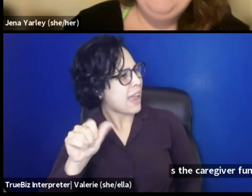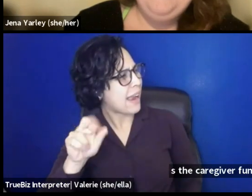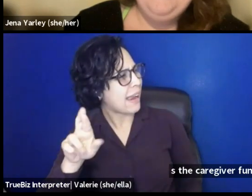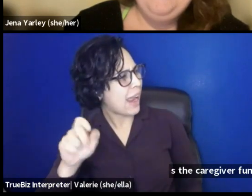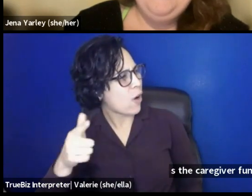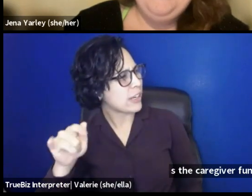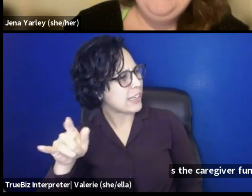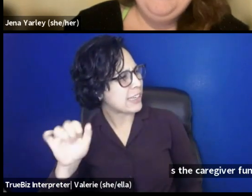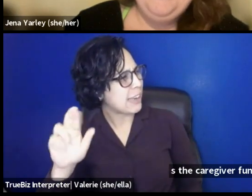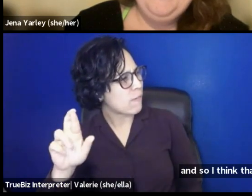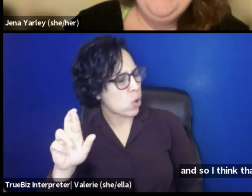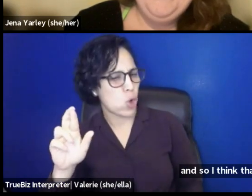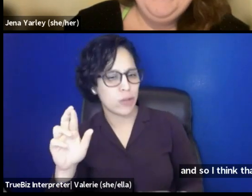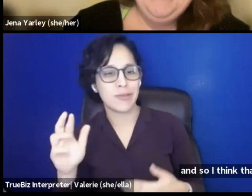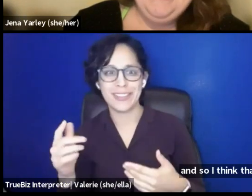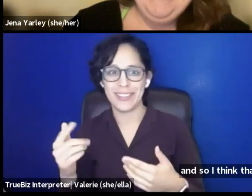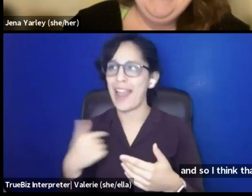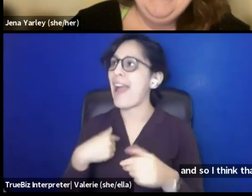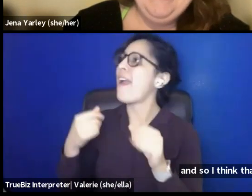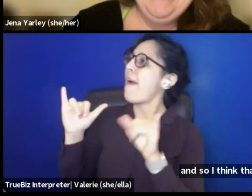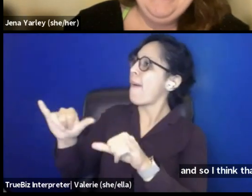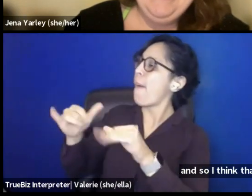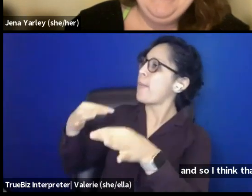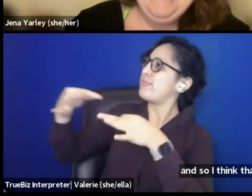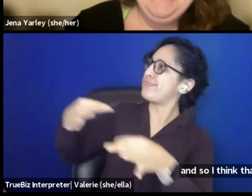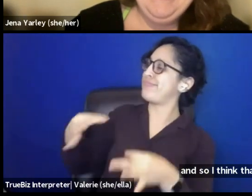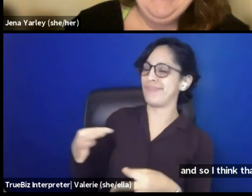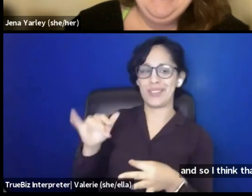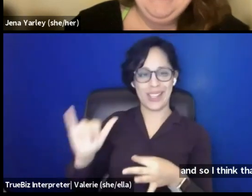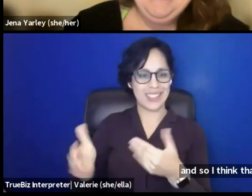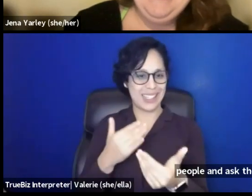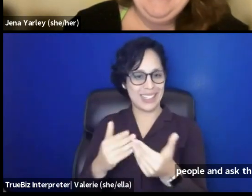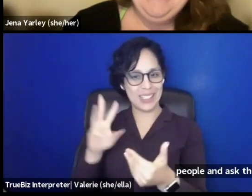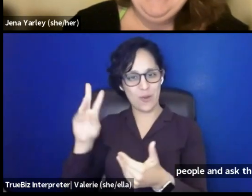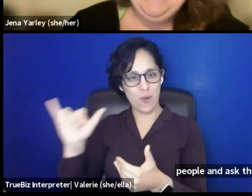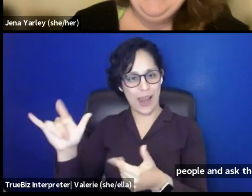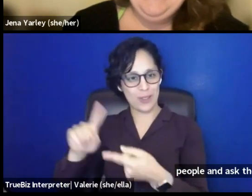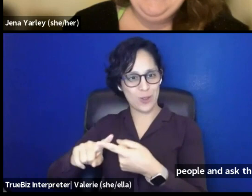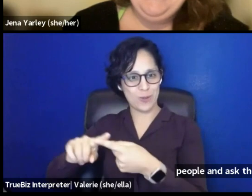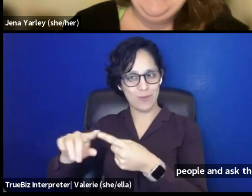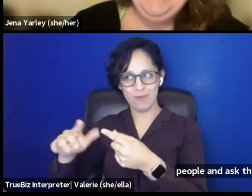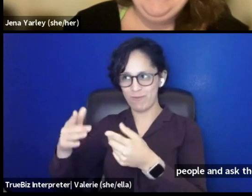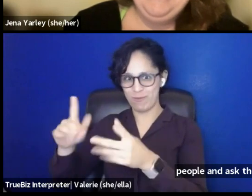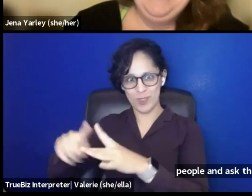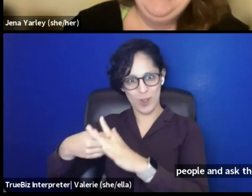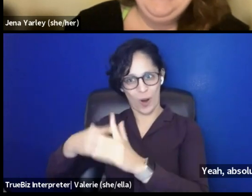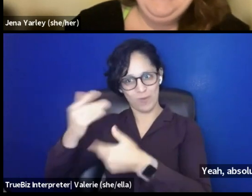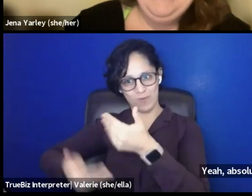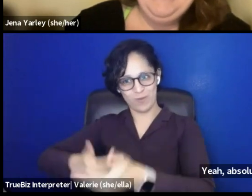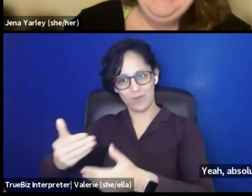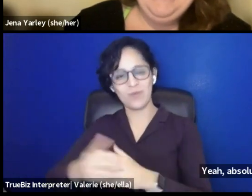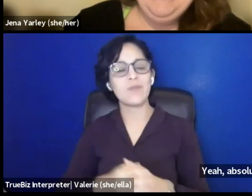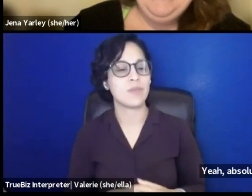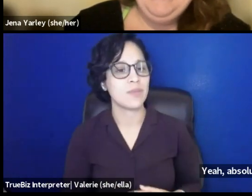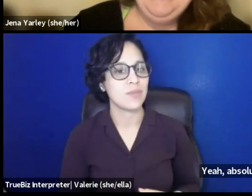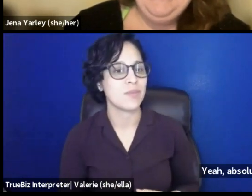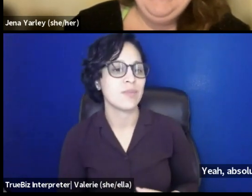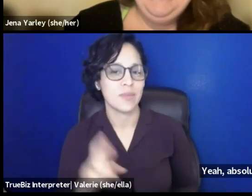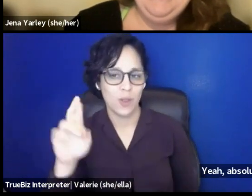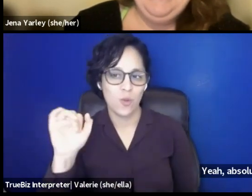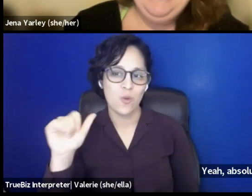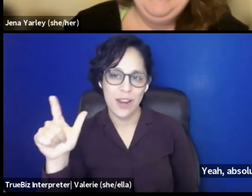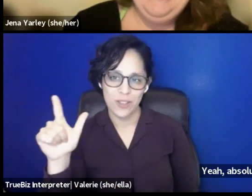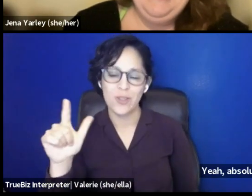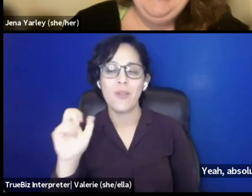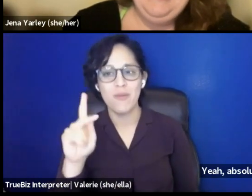front of people and ask them to engage with that information. Yeah, absolutely. So just offering, if you're listening to this or engaging as an individual,